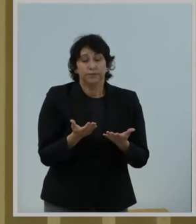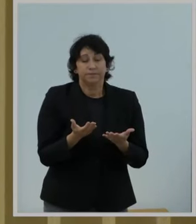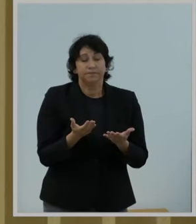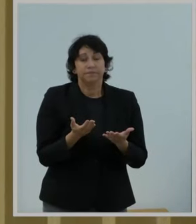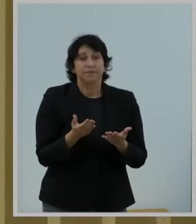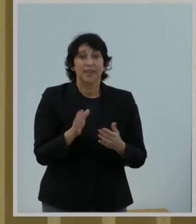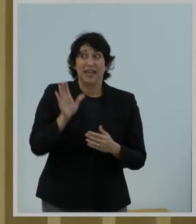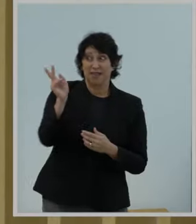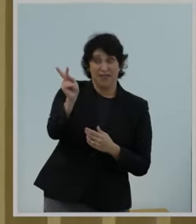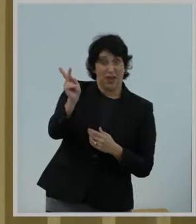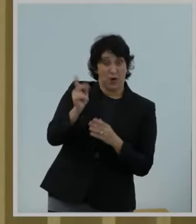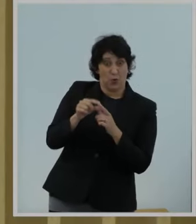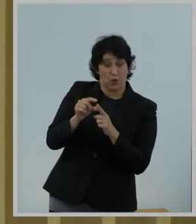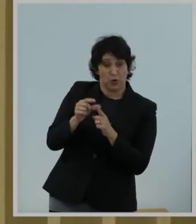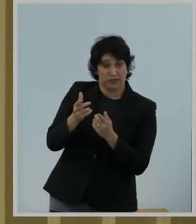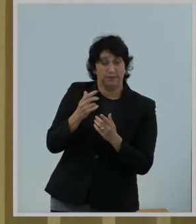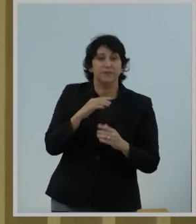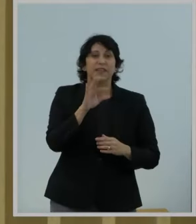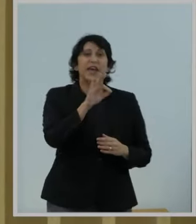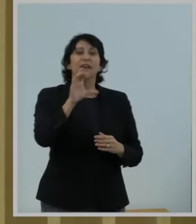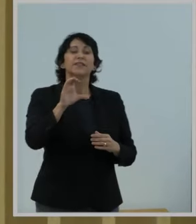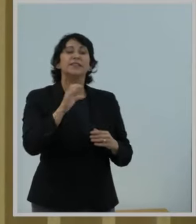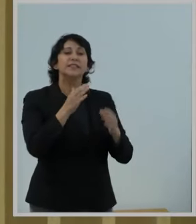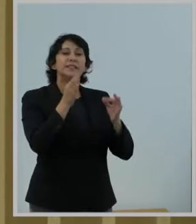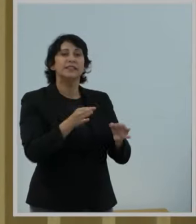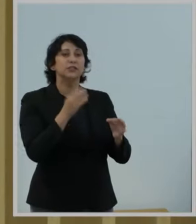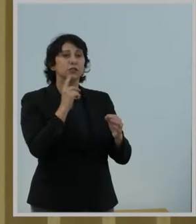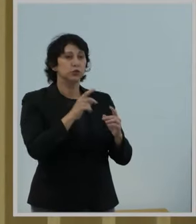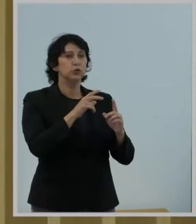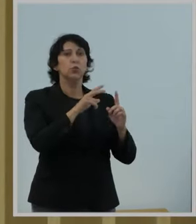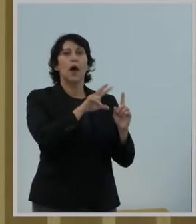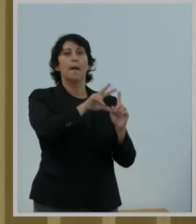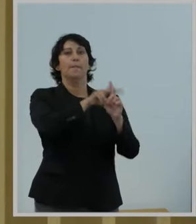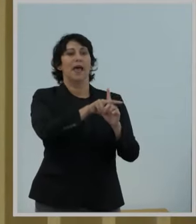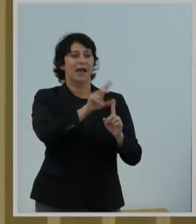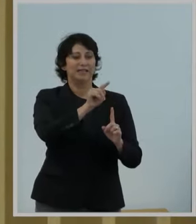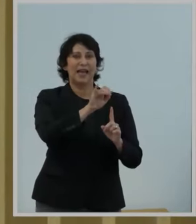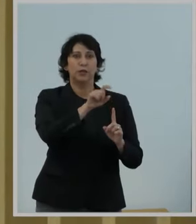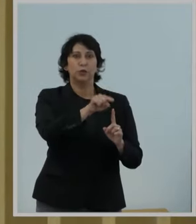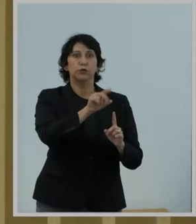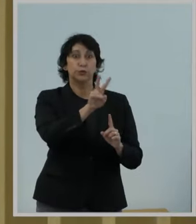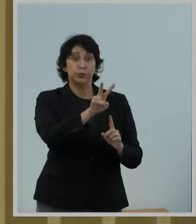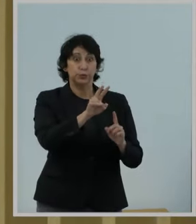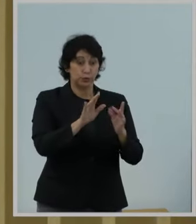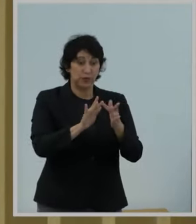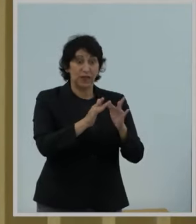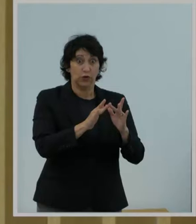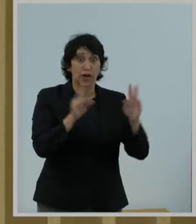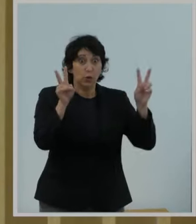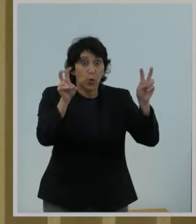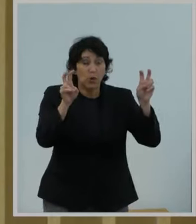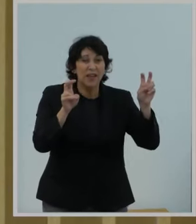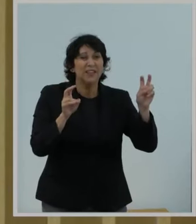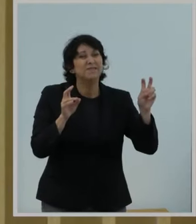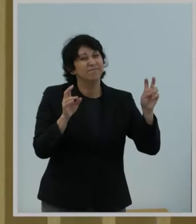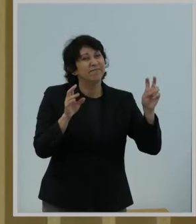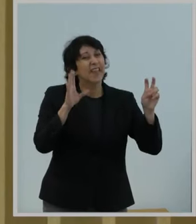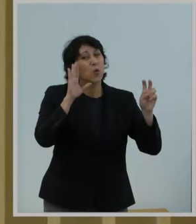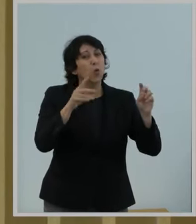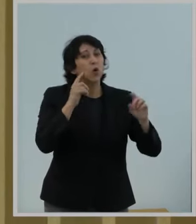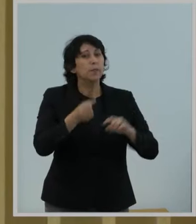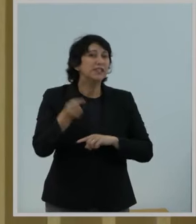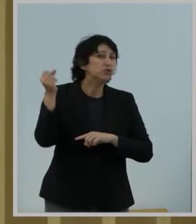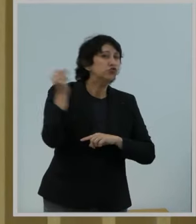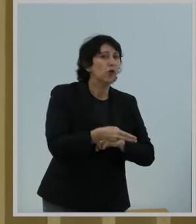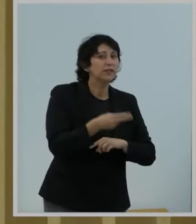In their words, an FCC decision applying Title II to the Internet today, quote, would be struck down by